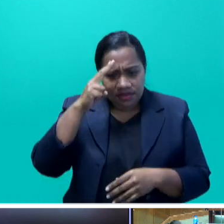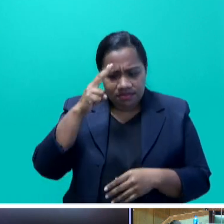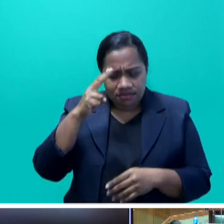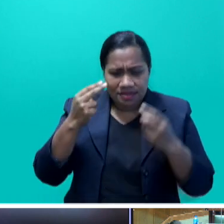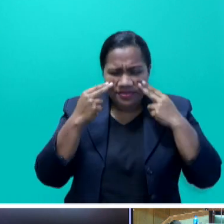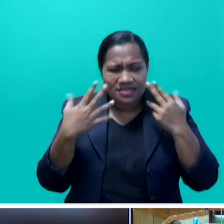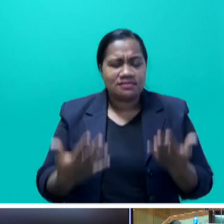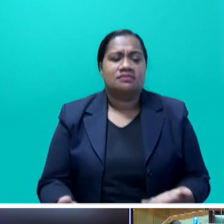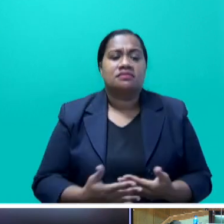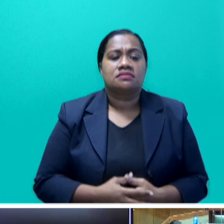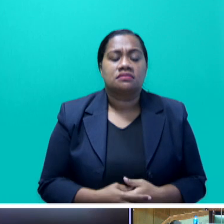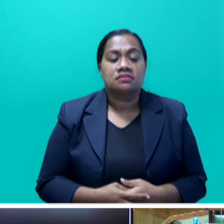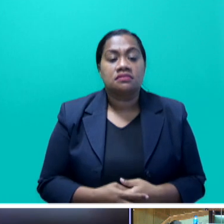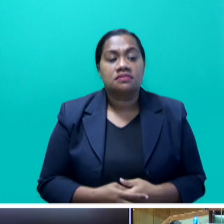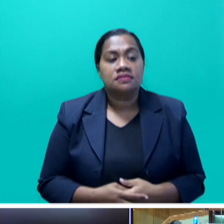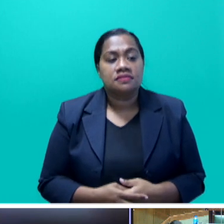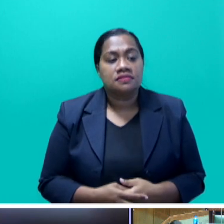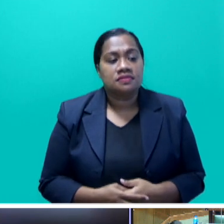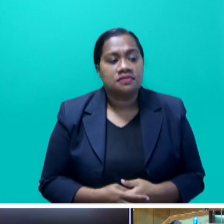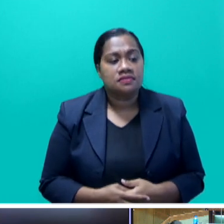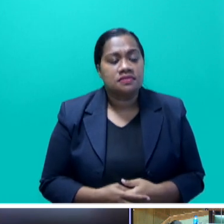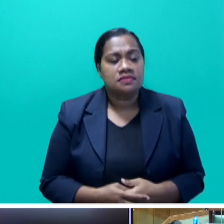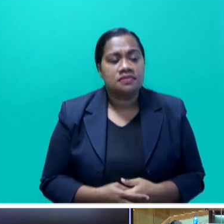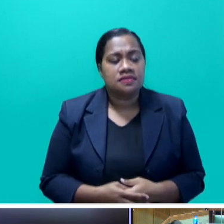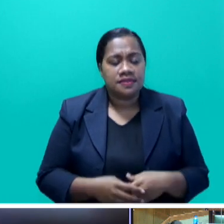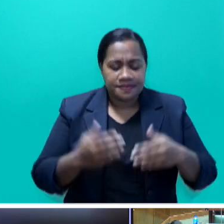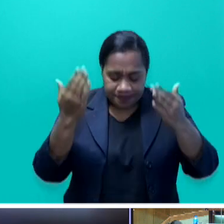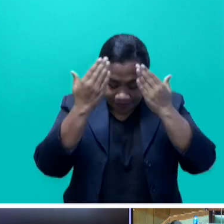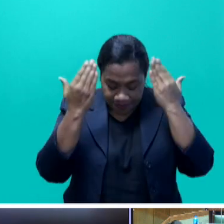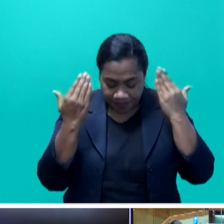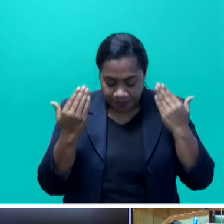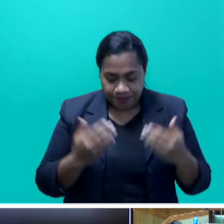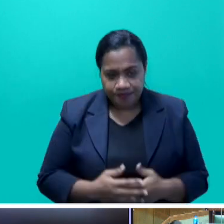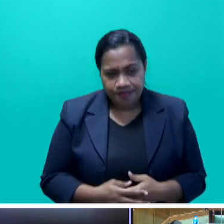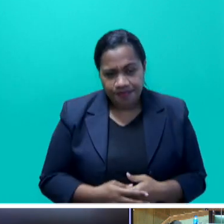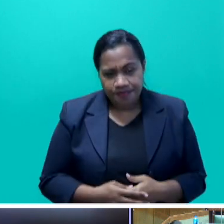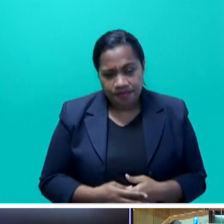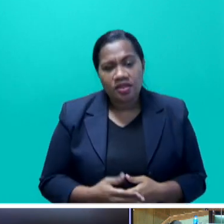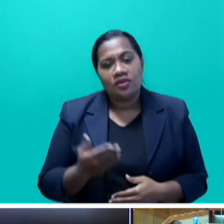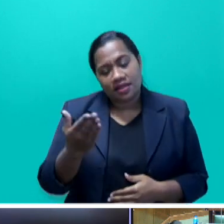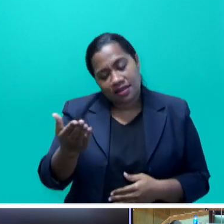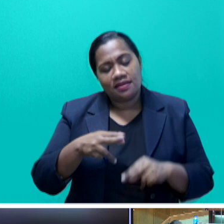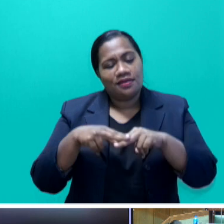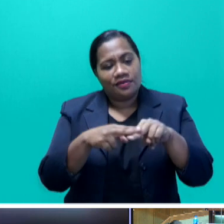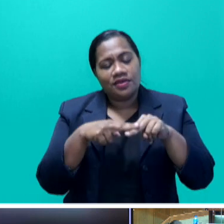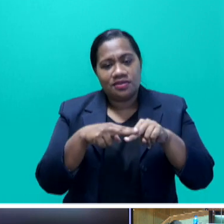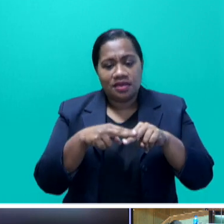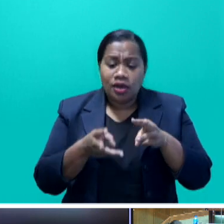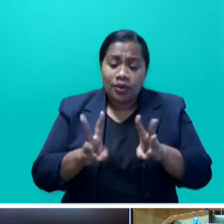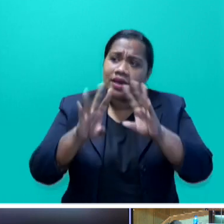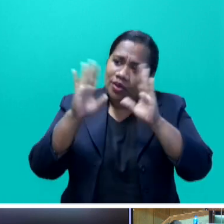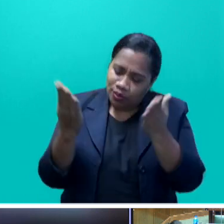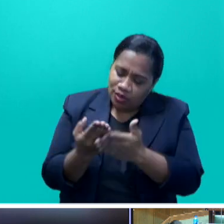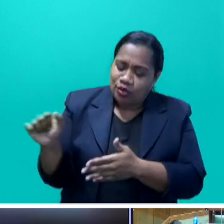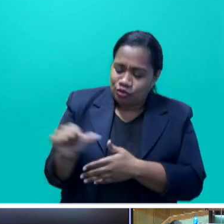tires program. Mr. Speaker, that is Fiji, the way the way world should be, a nation that walks the